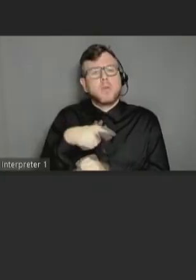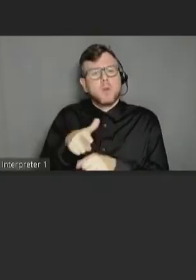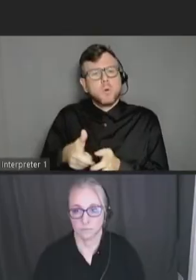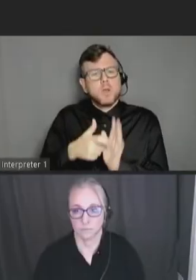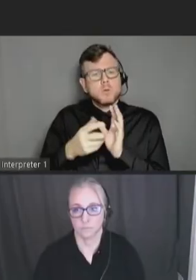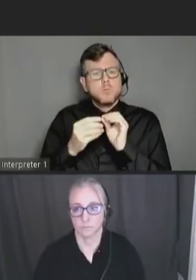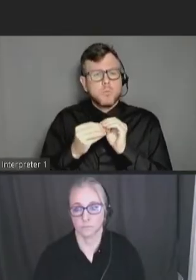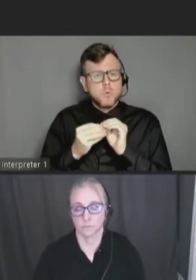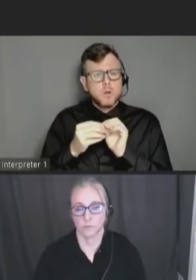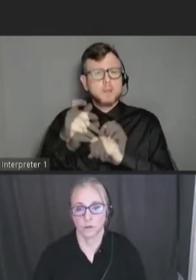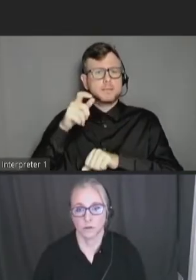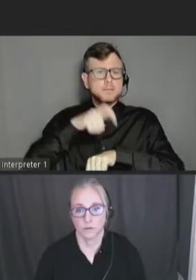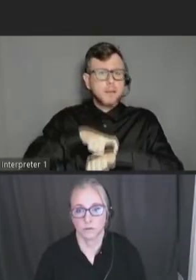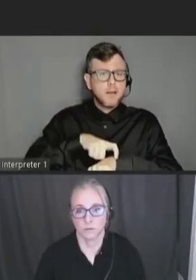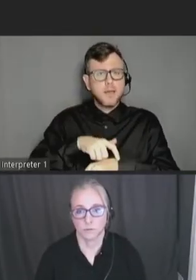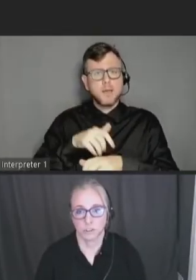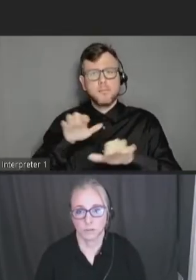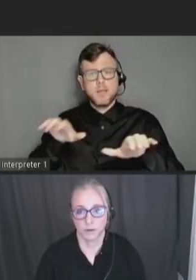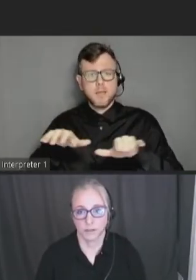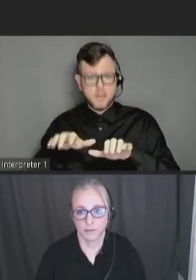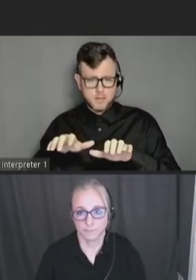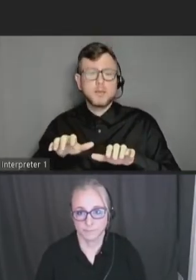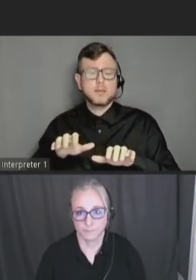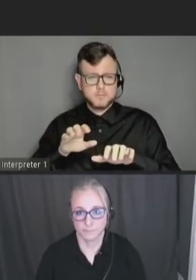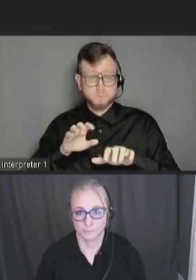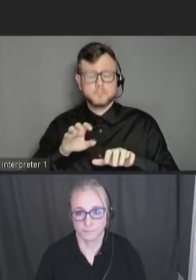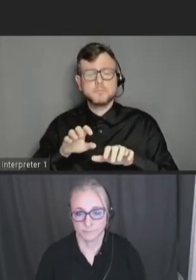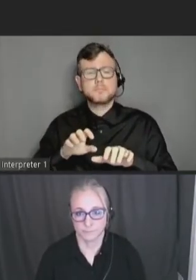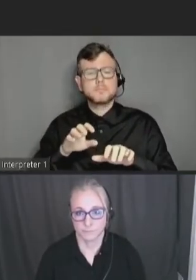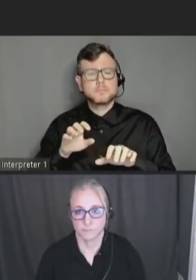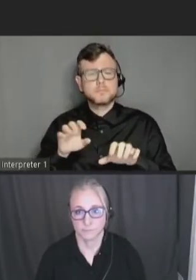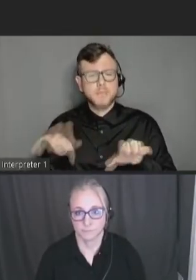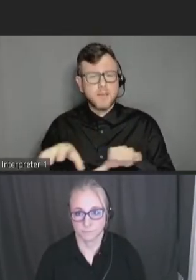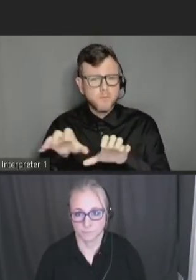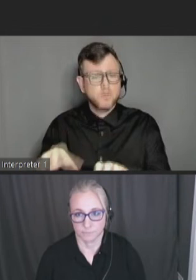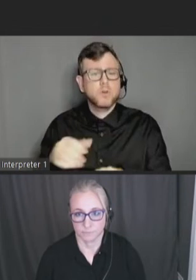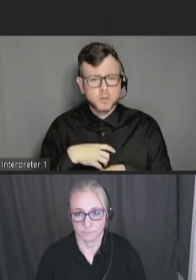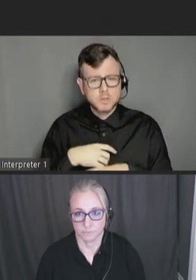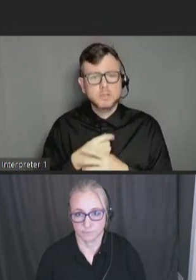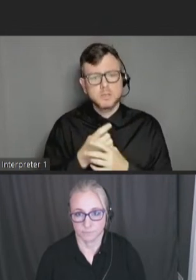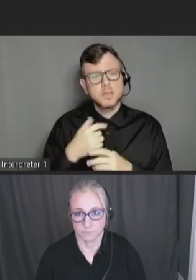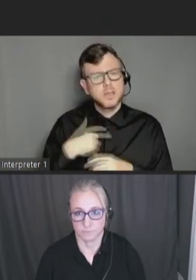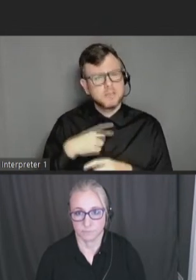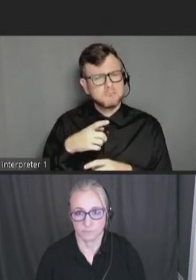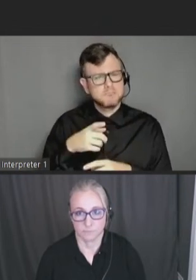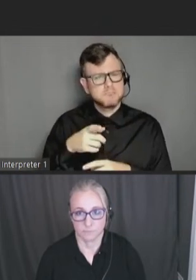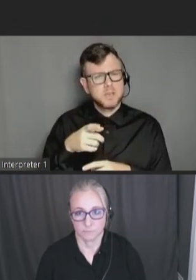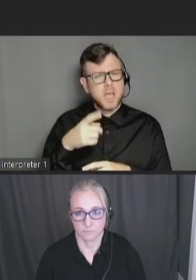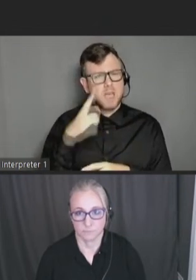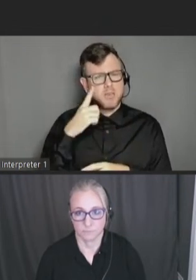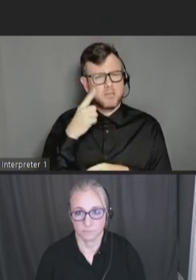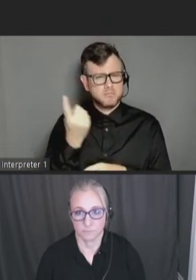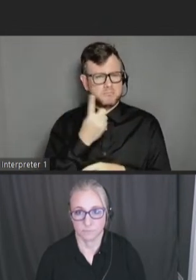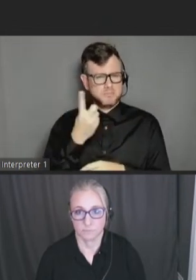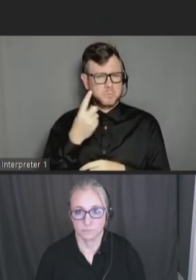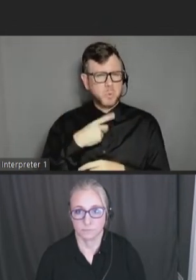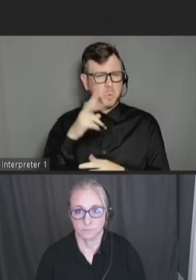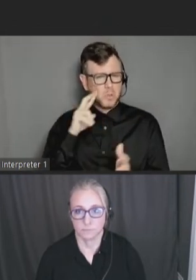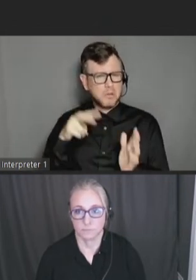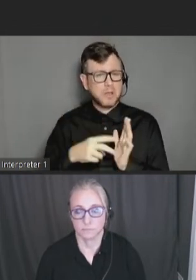effort, but once you get that comfort level, it's not a great, great task. So, think that's something to look at from that.